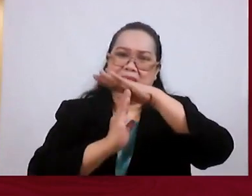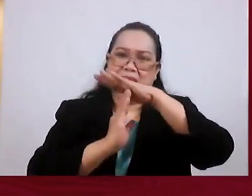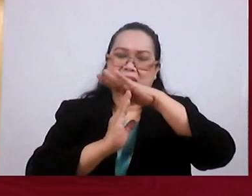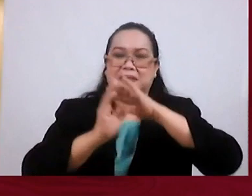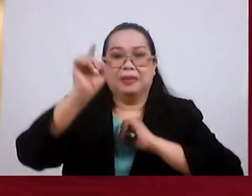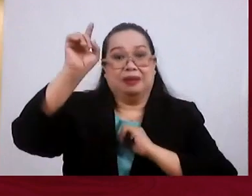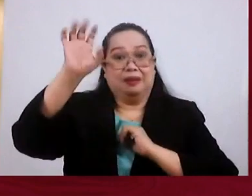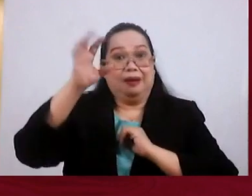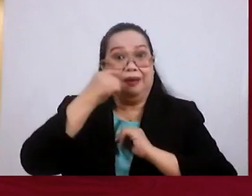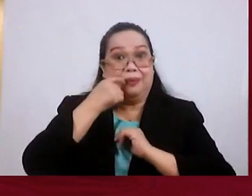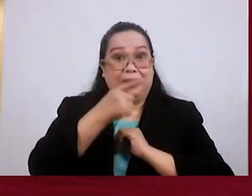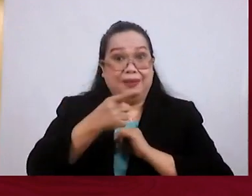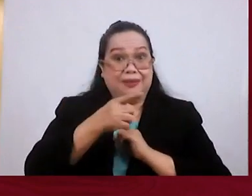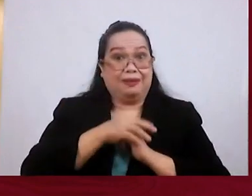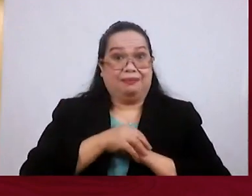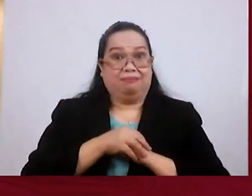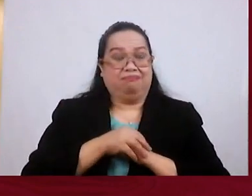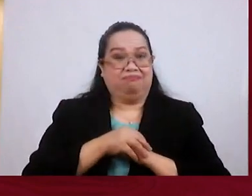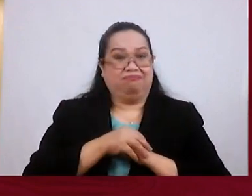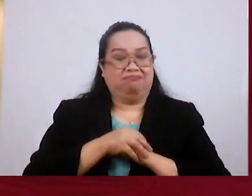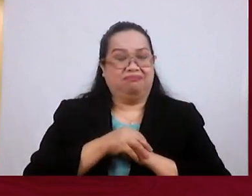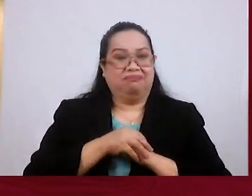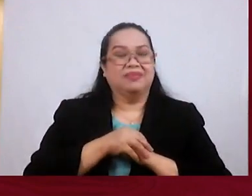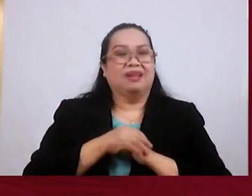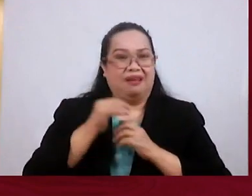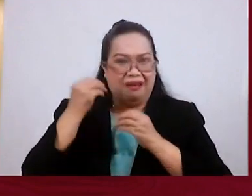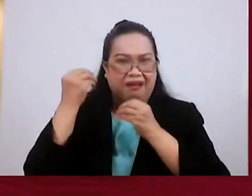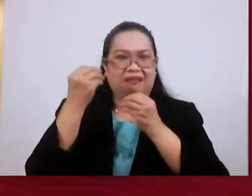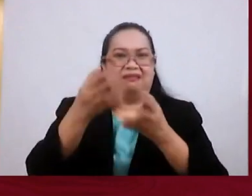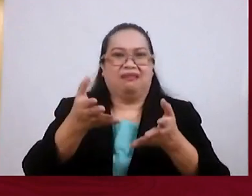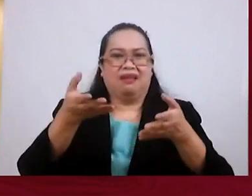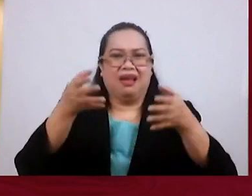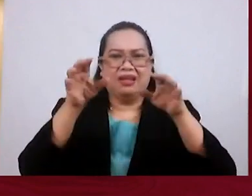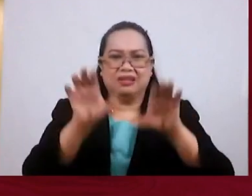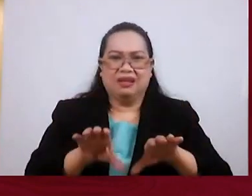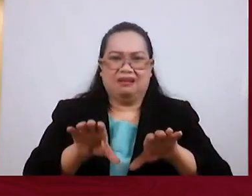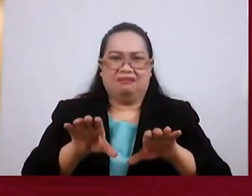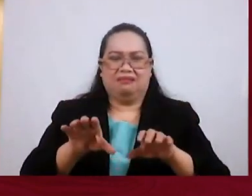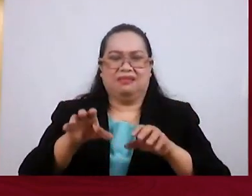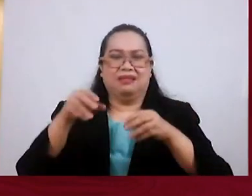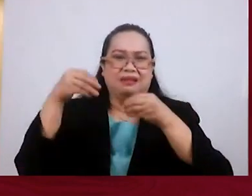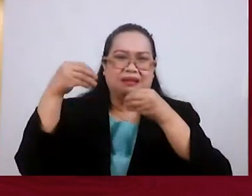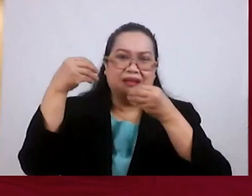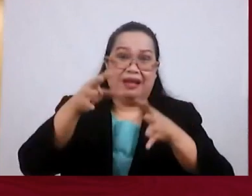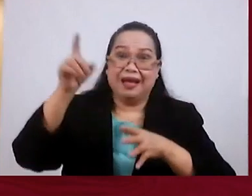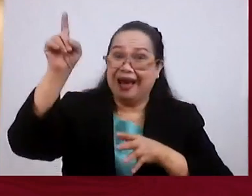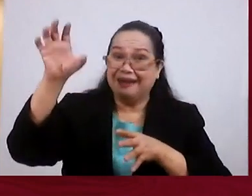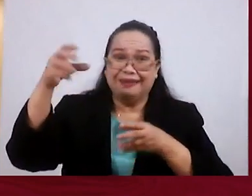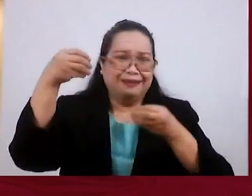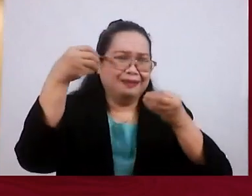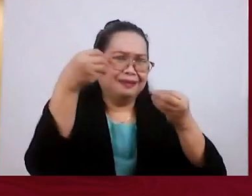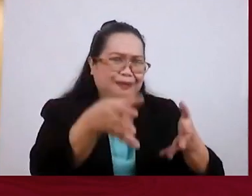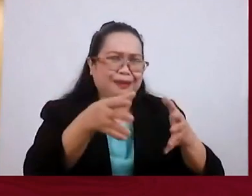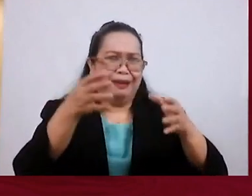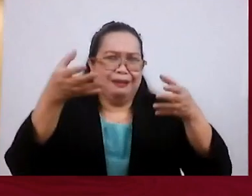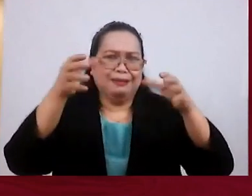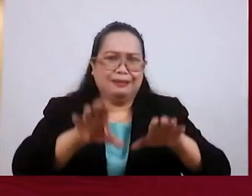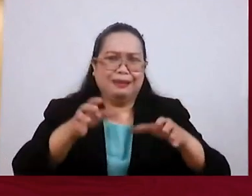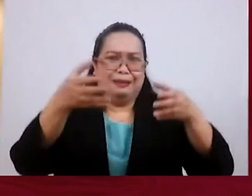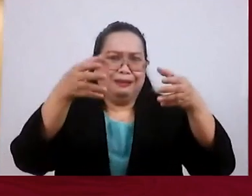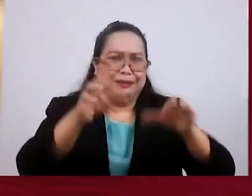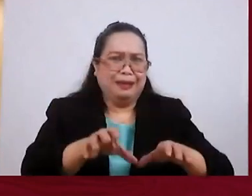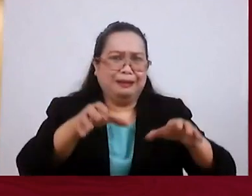God will say, I'll keep giving you chance after chance after